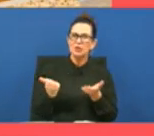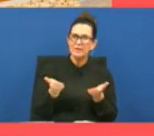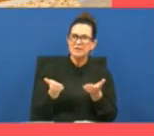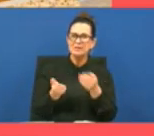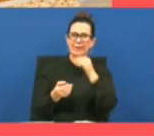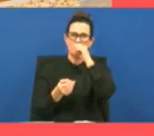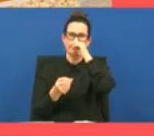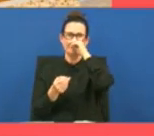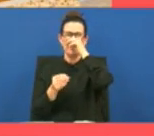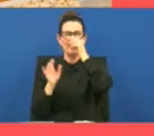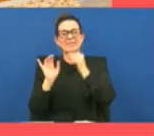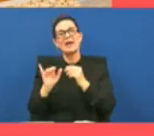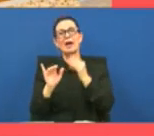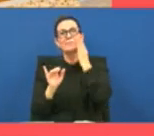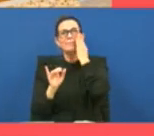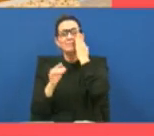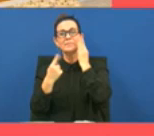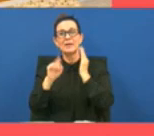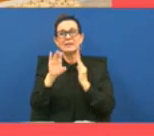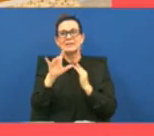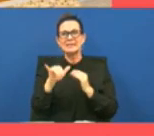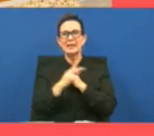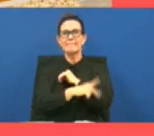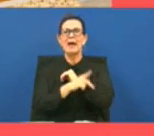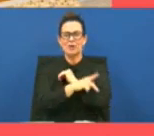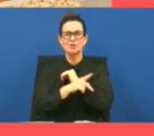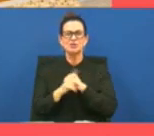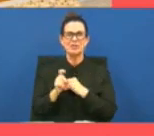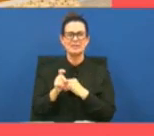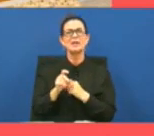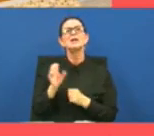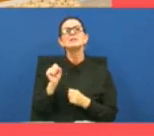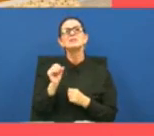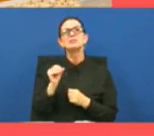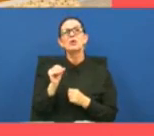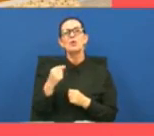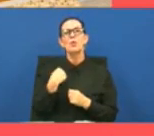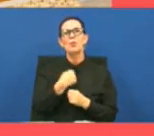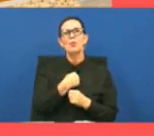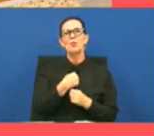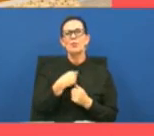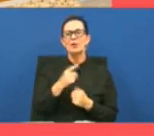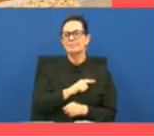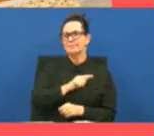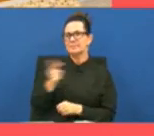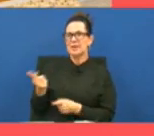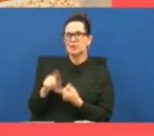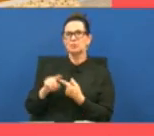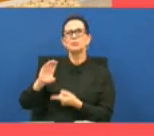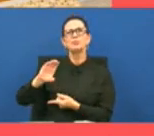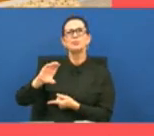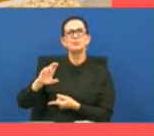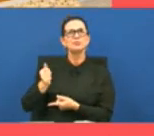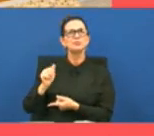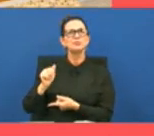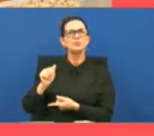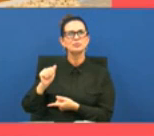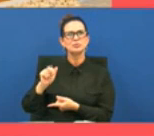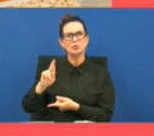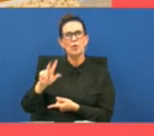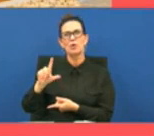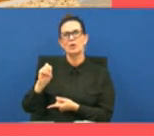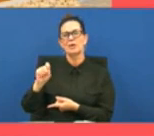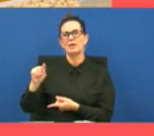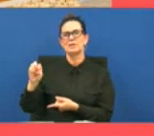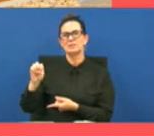that uh the city parish expects so with that i'll turn it back over to charlotte to give you an update on where we are thank you thank